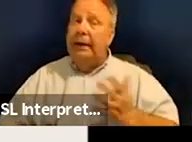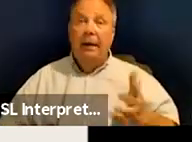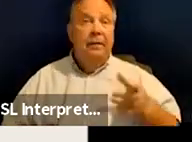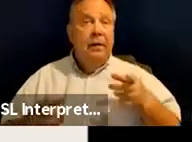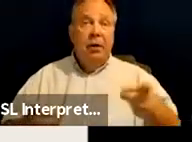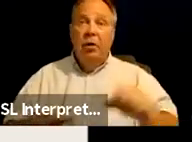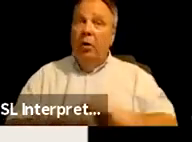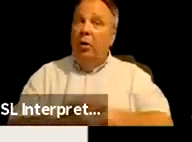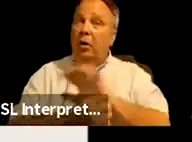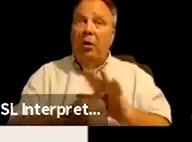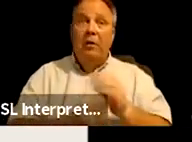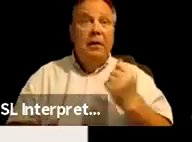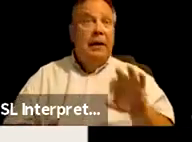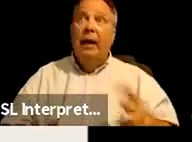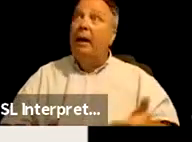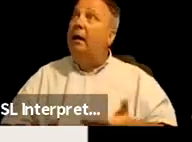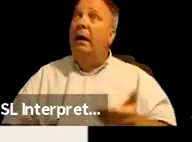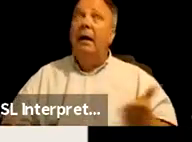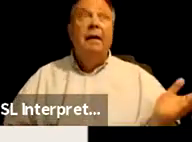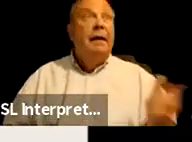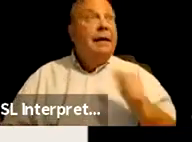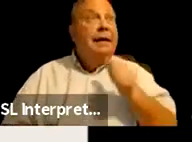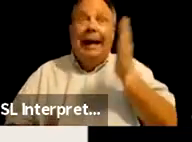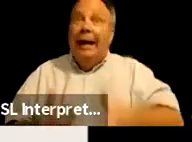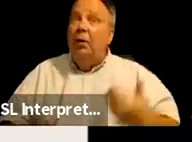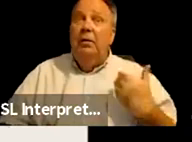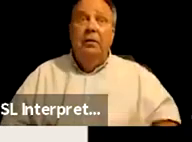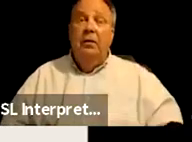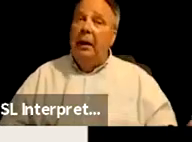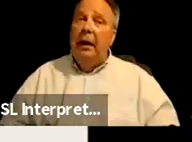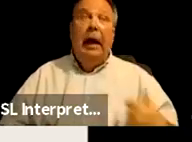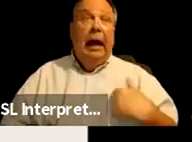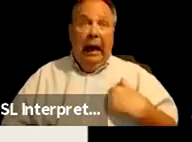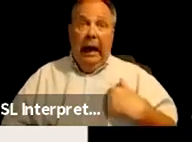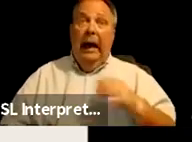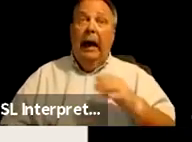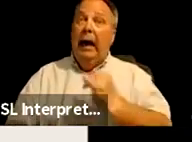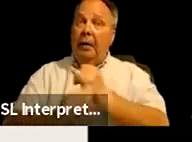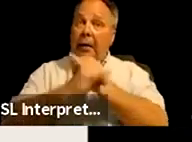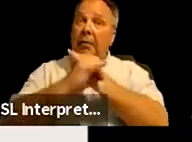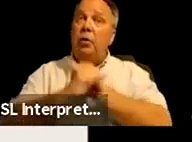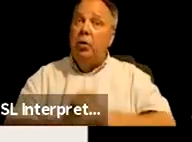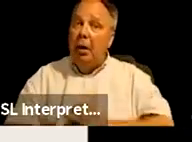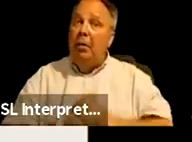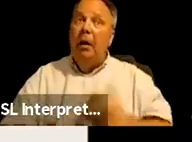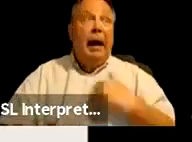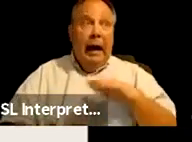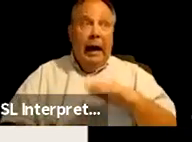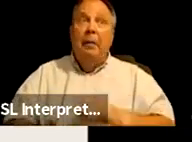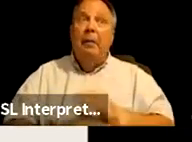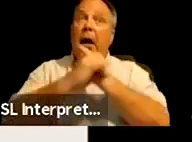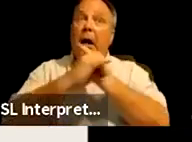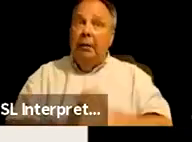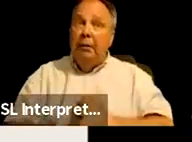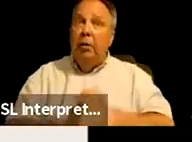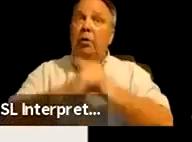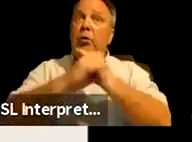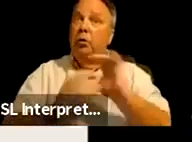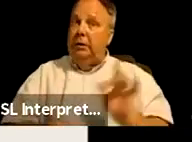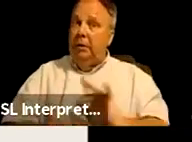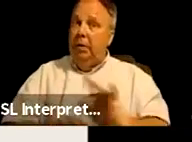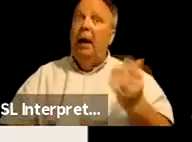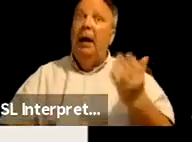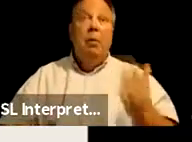COVID-19, like this, this is not over for me. I'm immunocompromised. I'm on immunosuppressants. I will